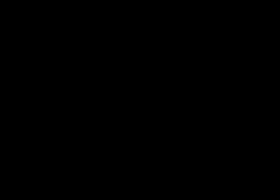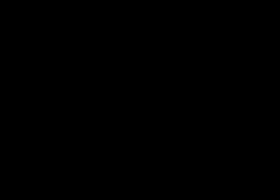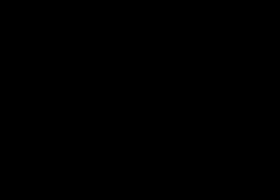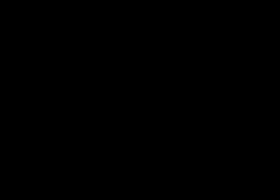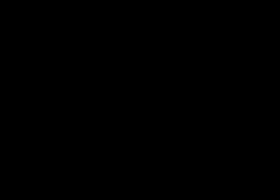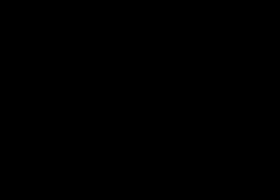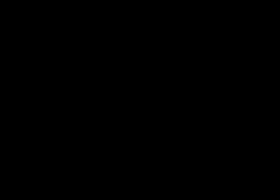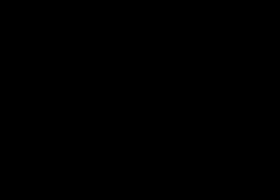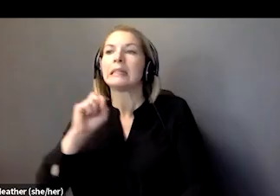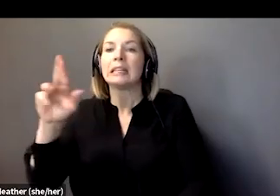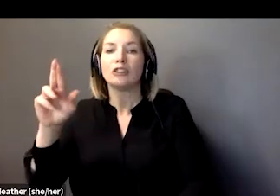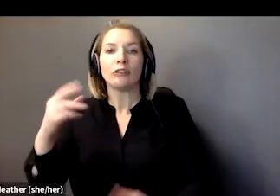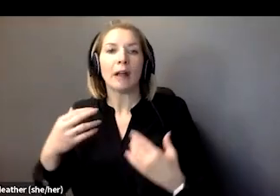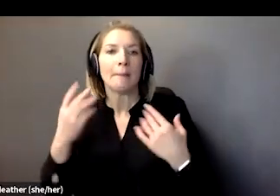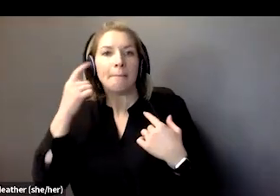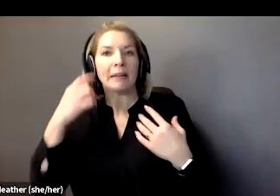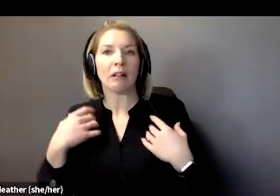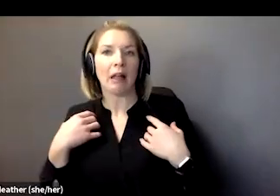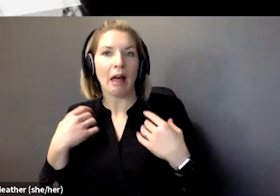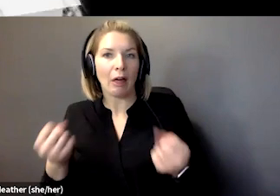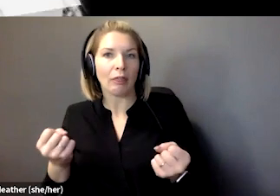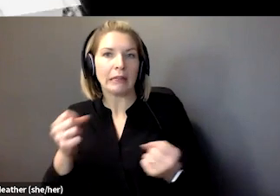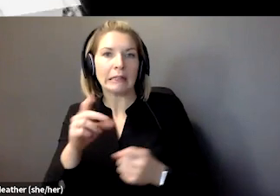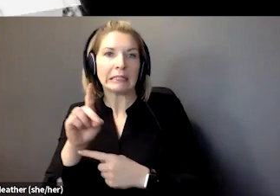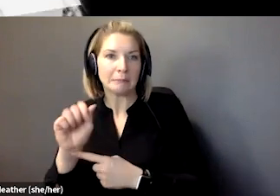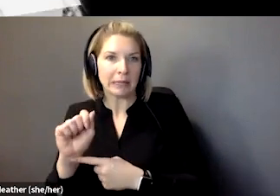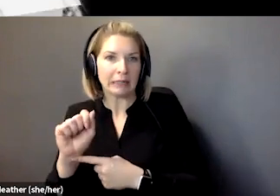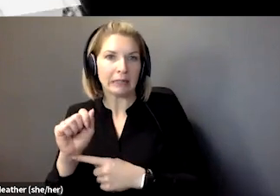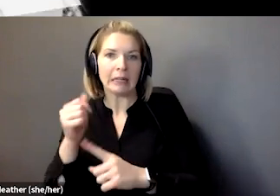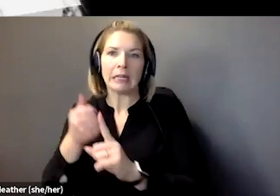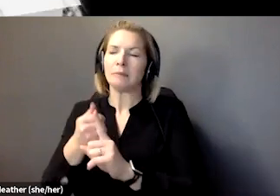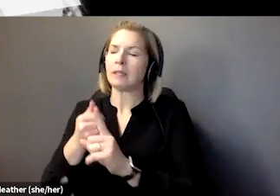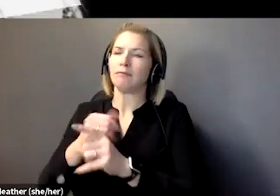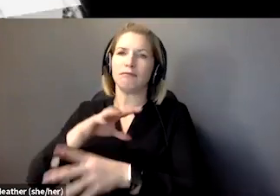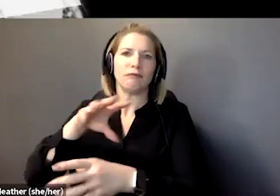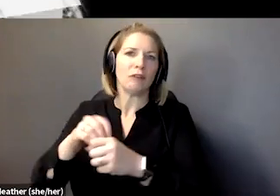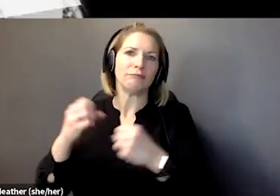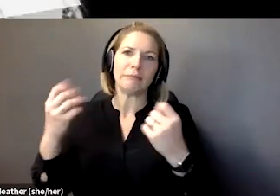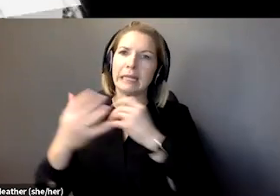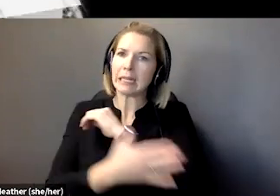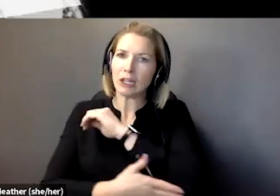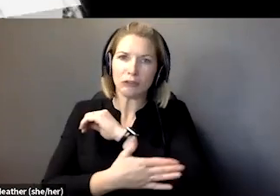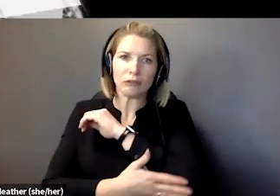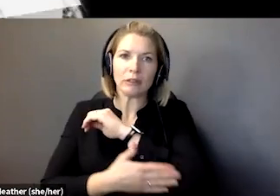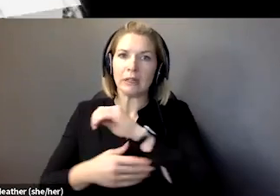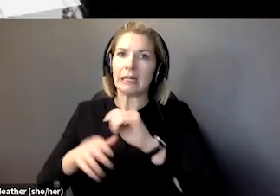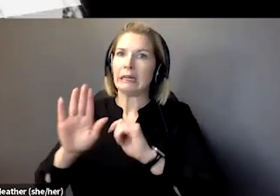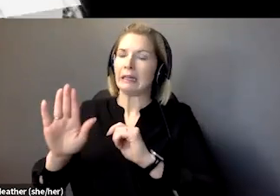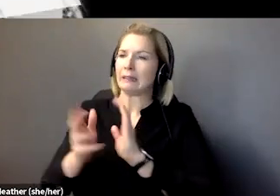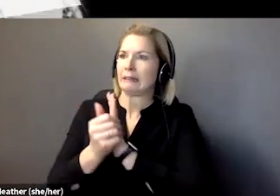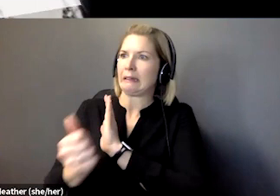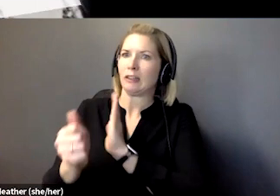mental health in several dozen countries. His involvement and writings include leadership, an justice.